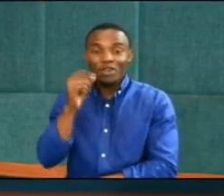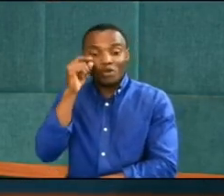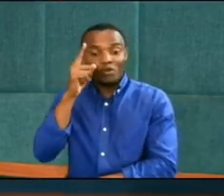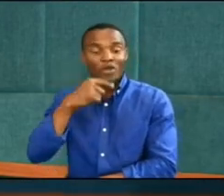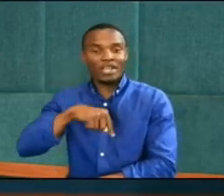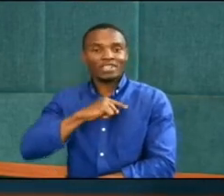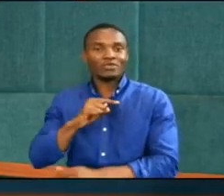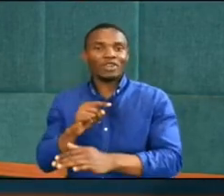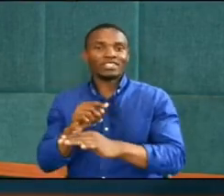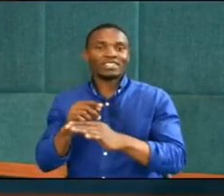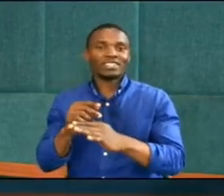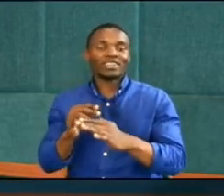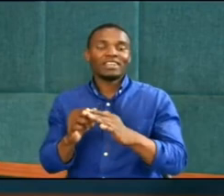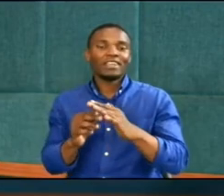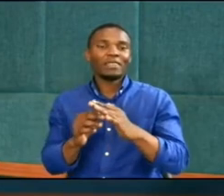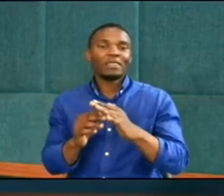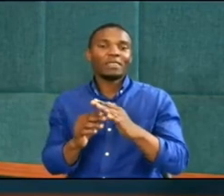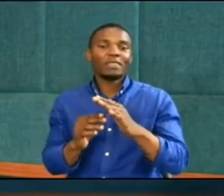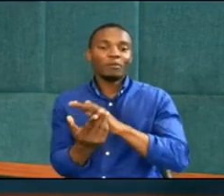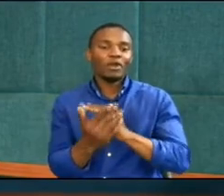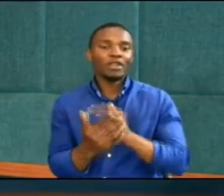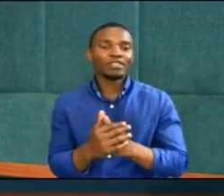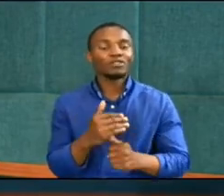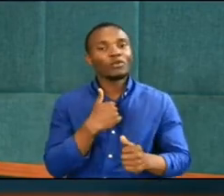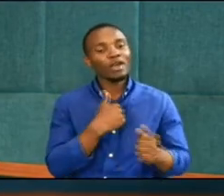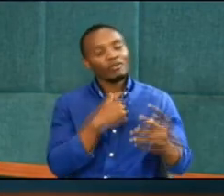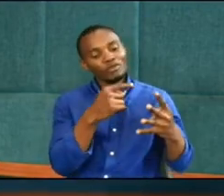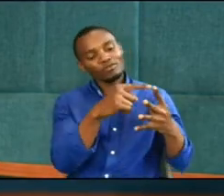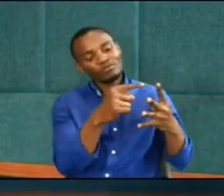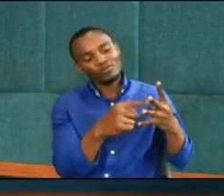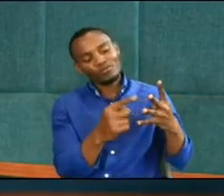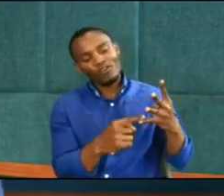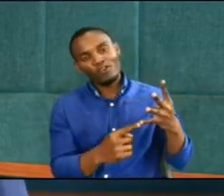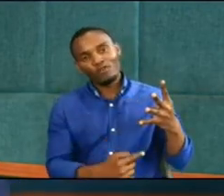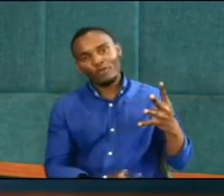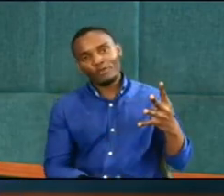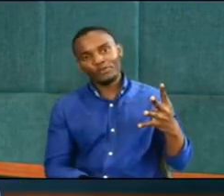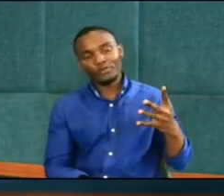Let me ask you again, look at the text. There are four watches in the night,